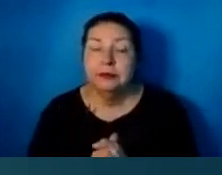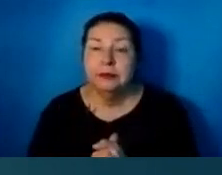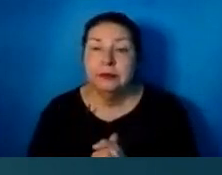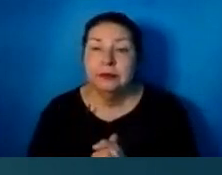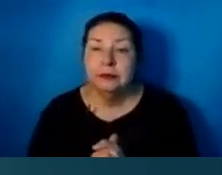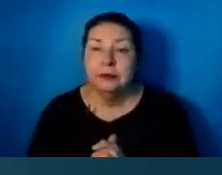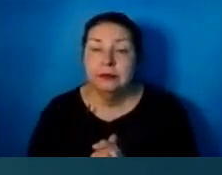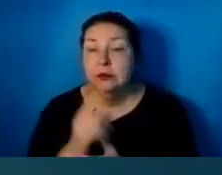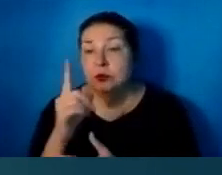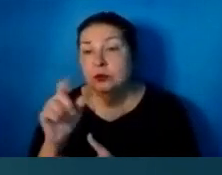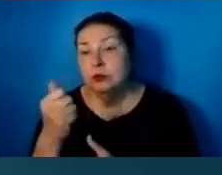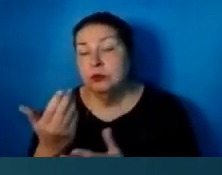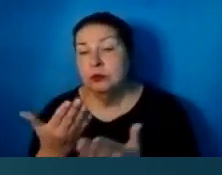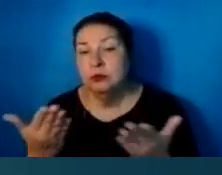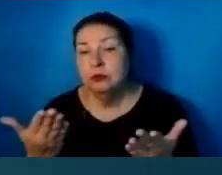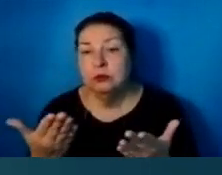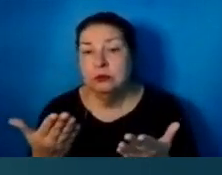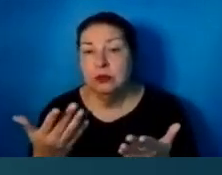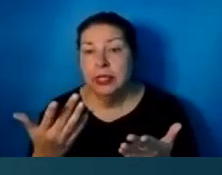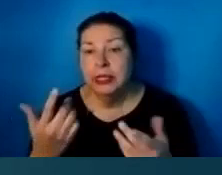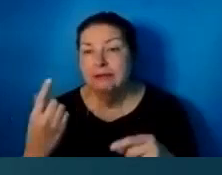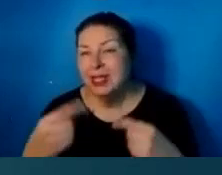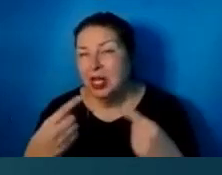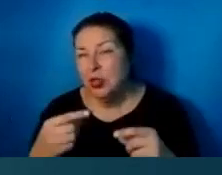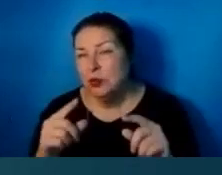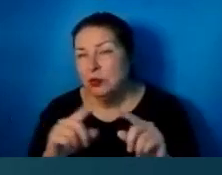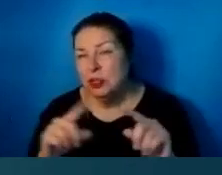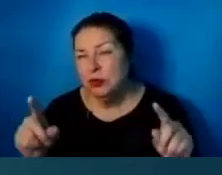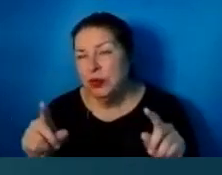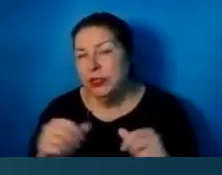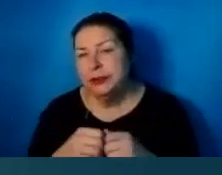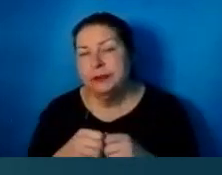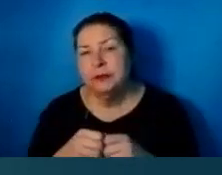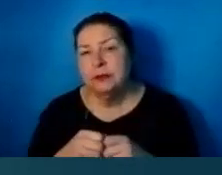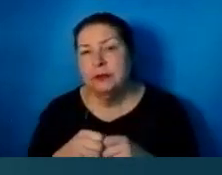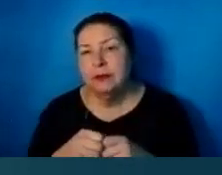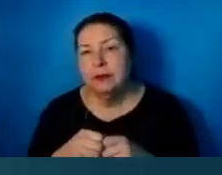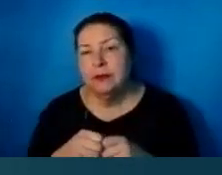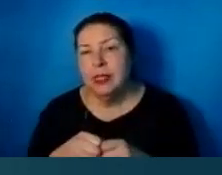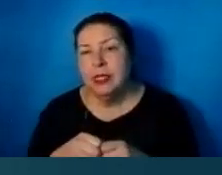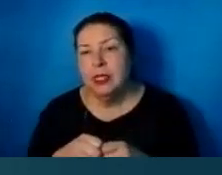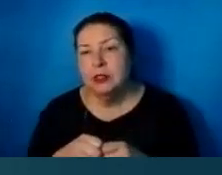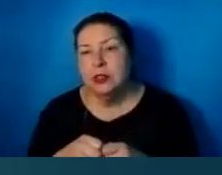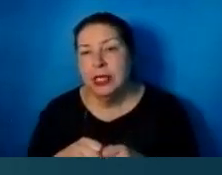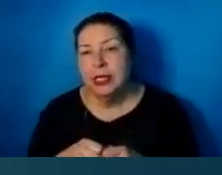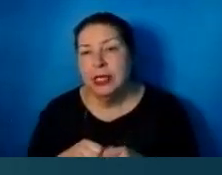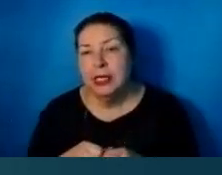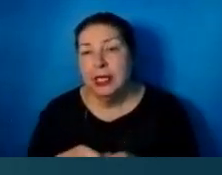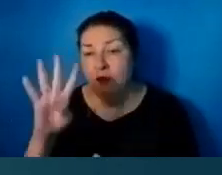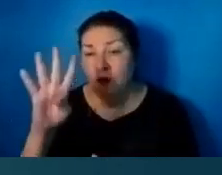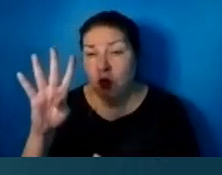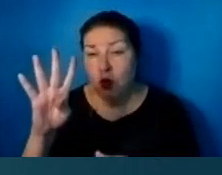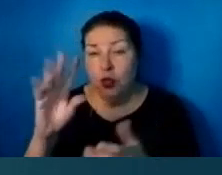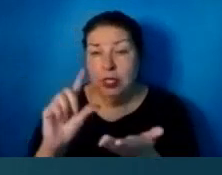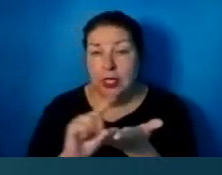One of the other things that argues against it is that in the four gospels, they have accounts